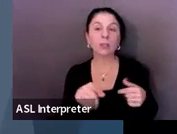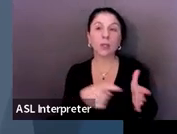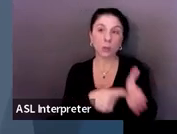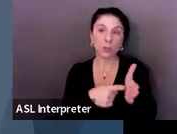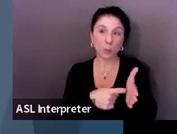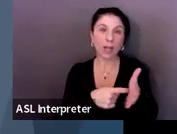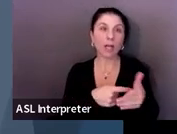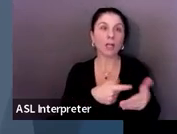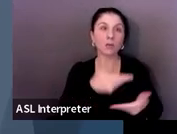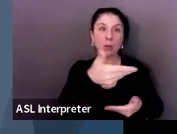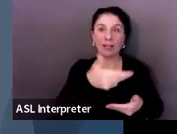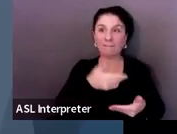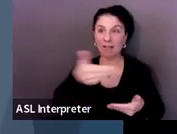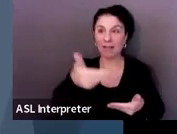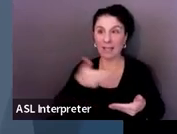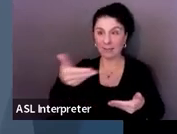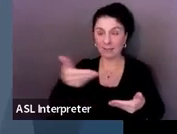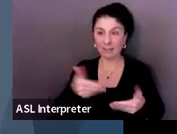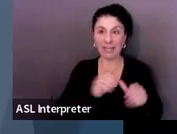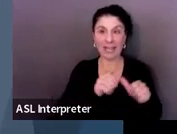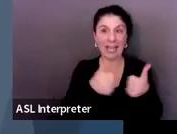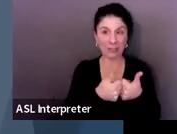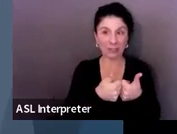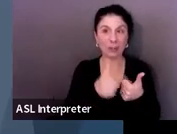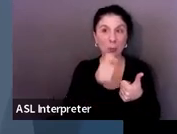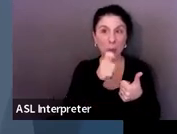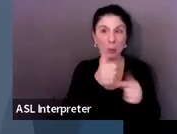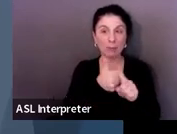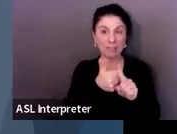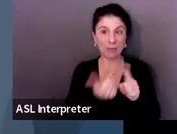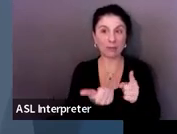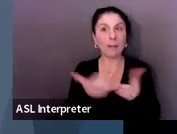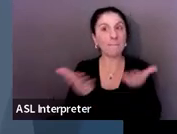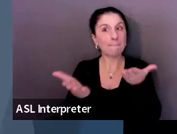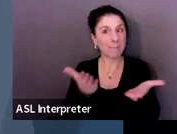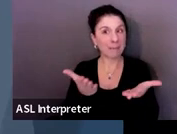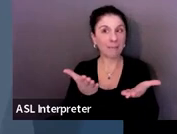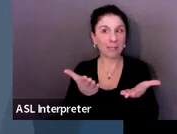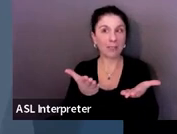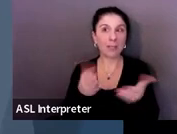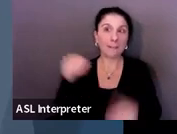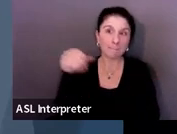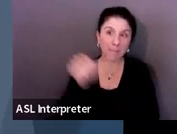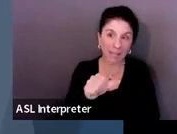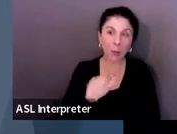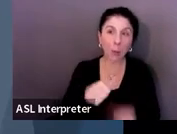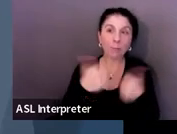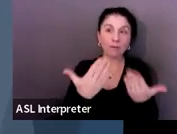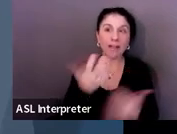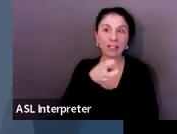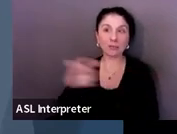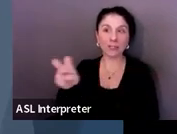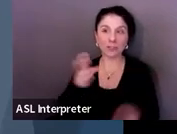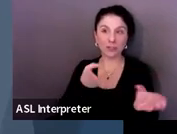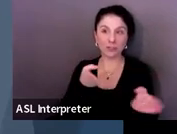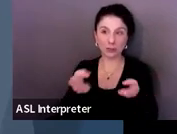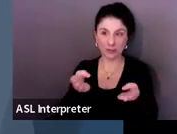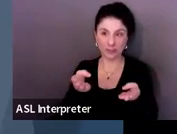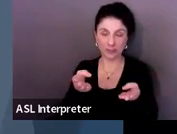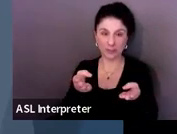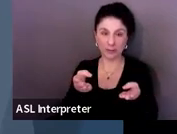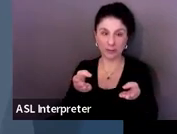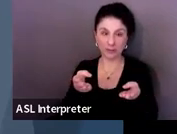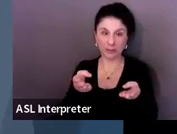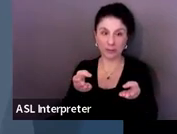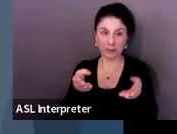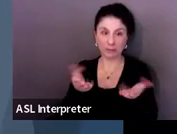any participating agency that is likely to be responsible for providing or paying for transition services. So